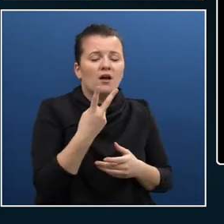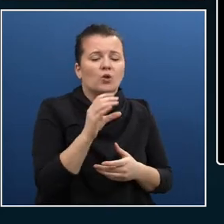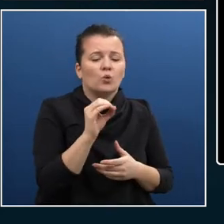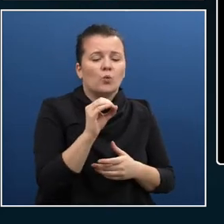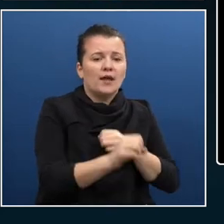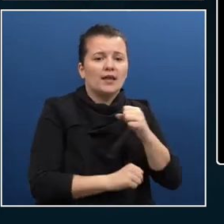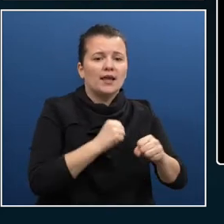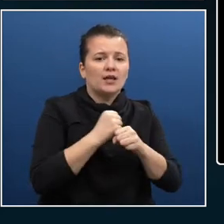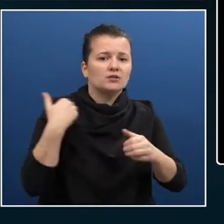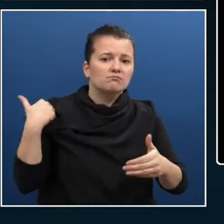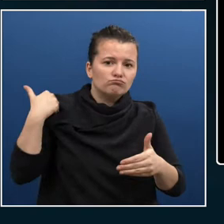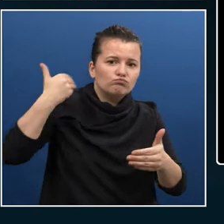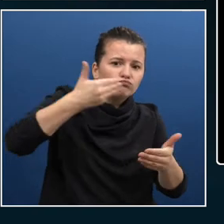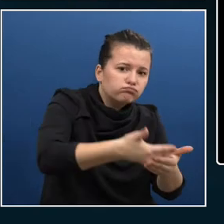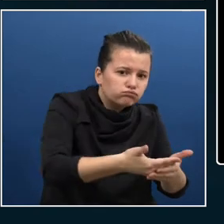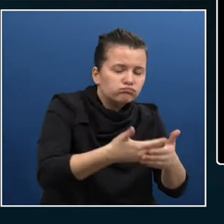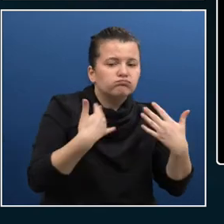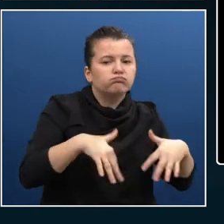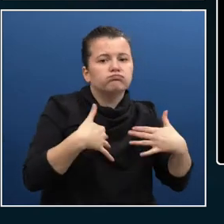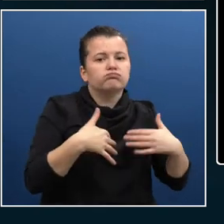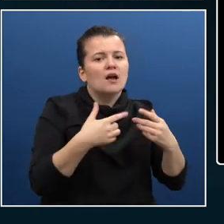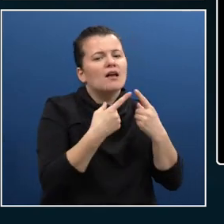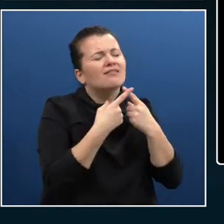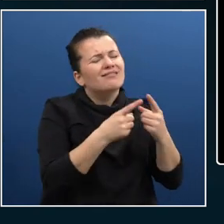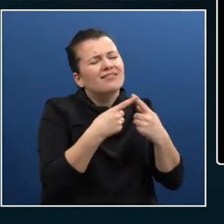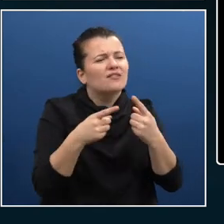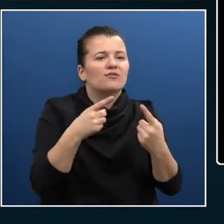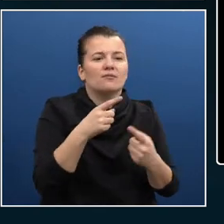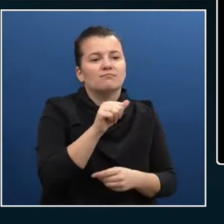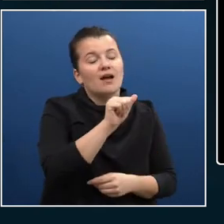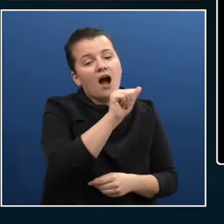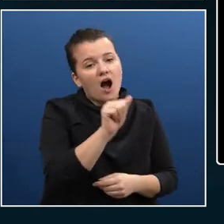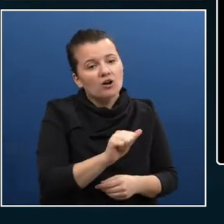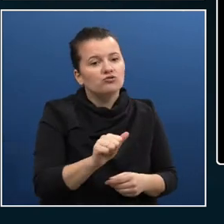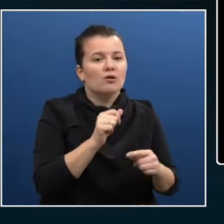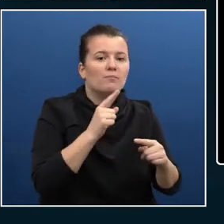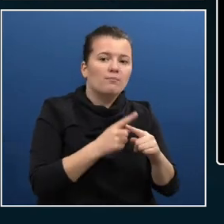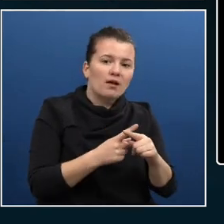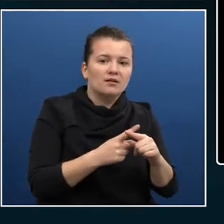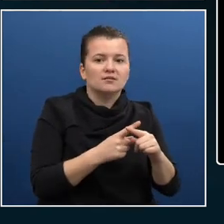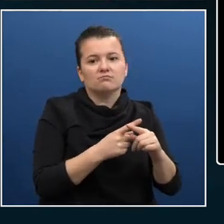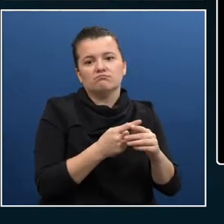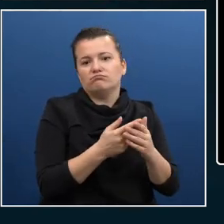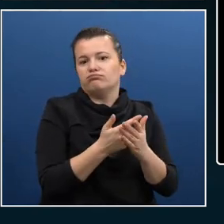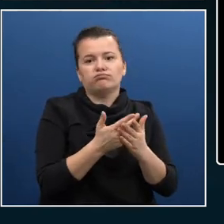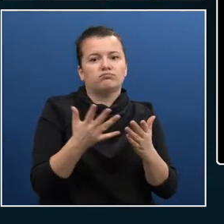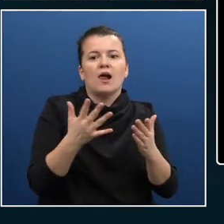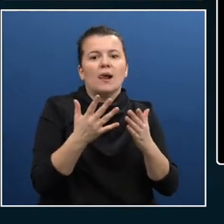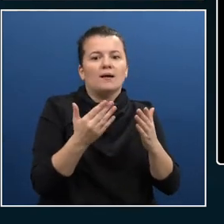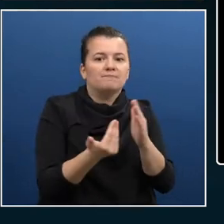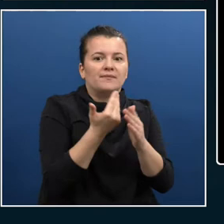So we do a lot of Azure and Java updates and OK, so let's get started.